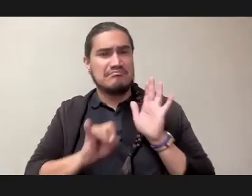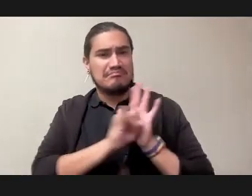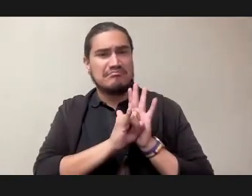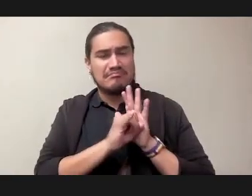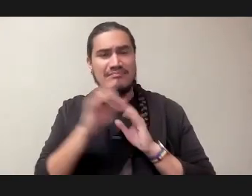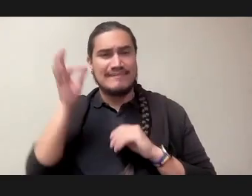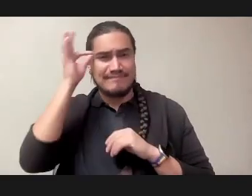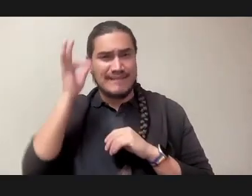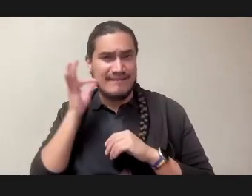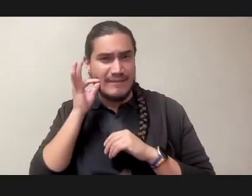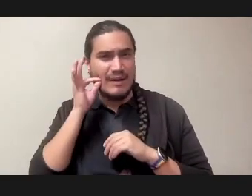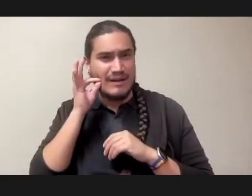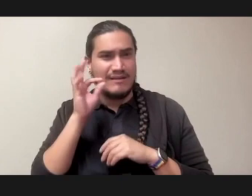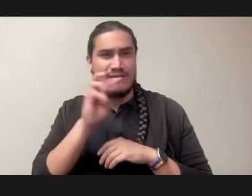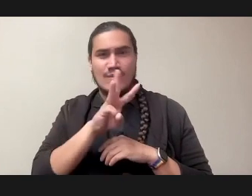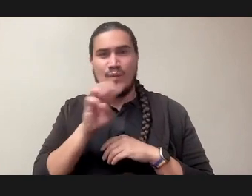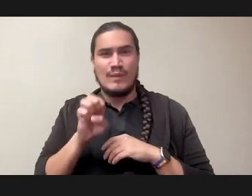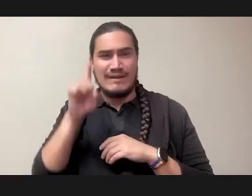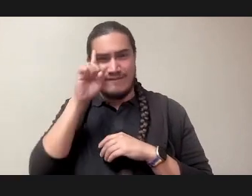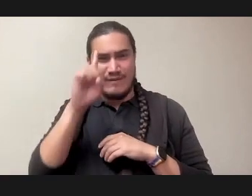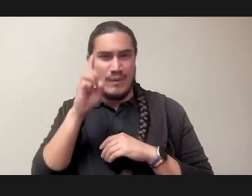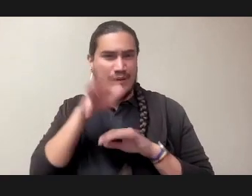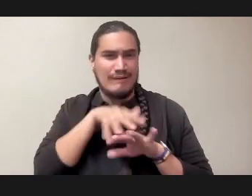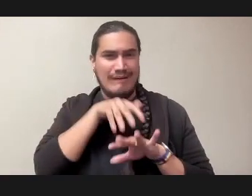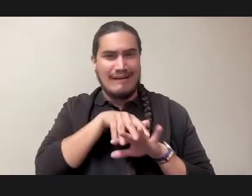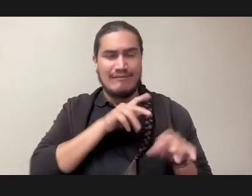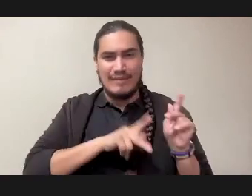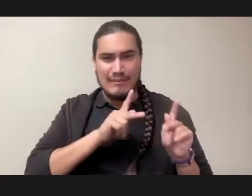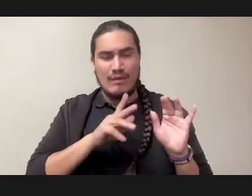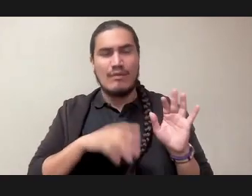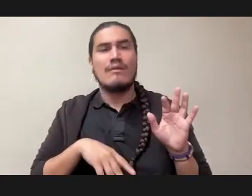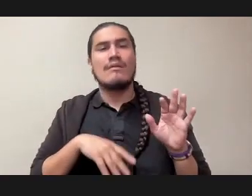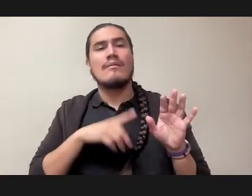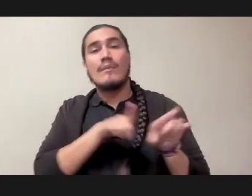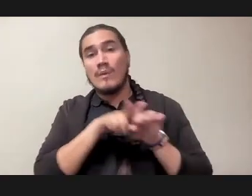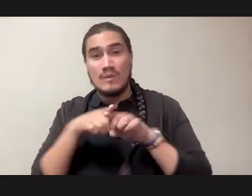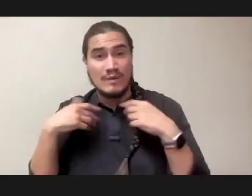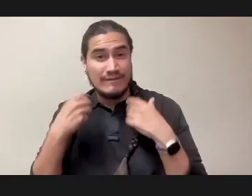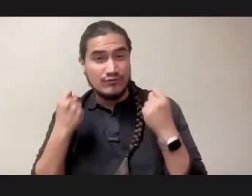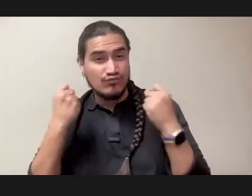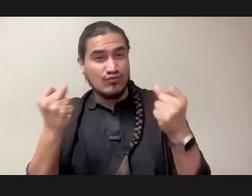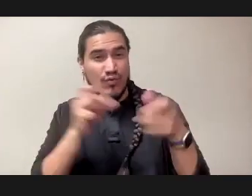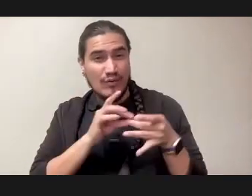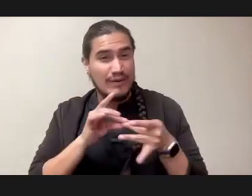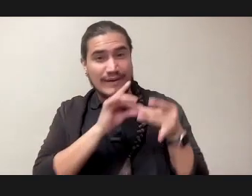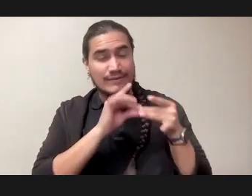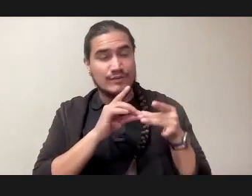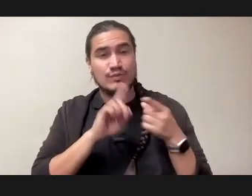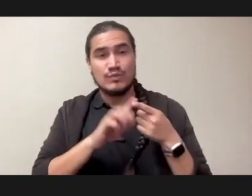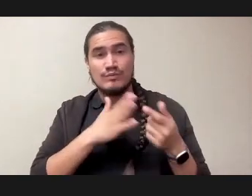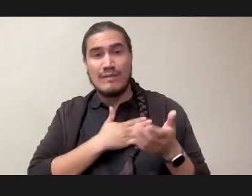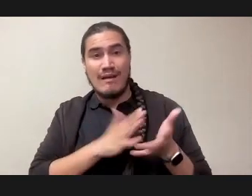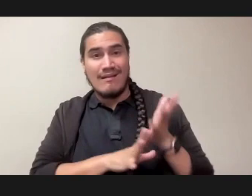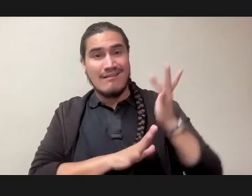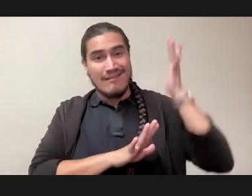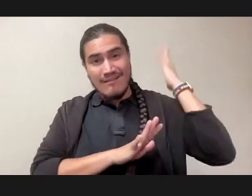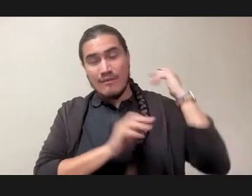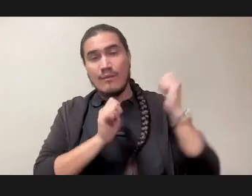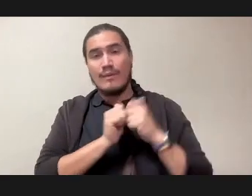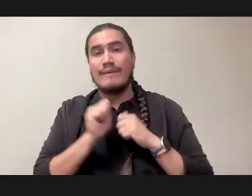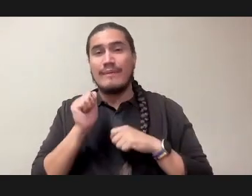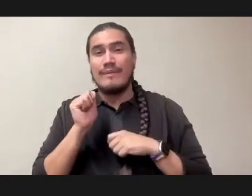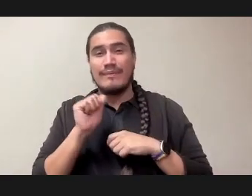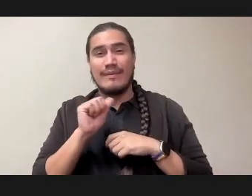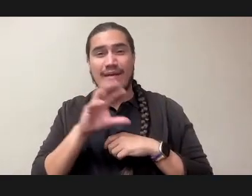I'll use the we for Native people. There's also strong connections in my family and my lineage with African American as well,